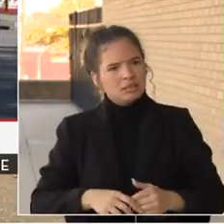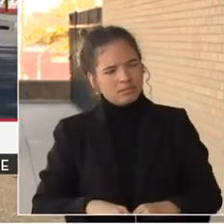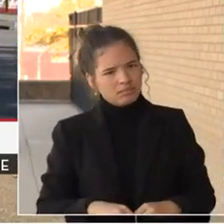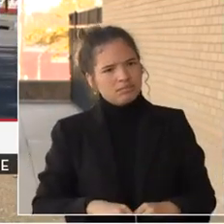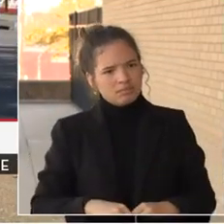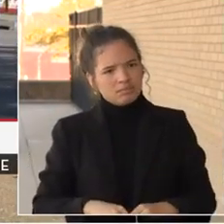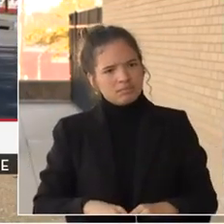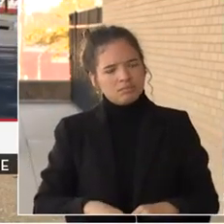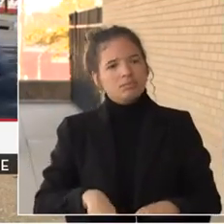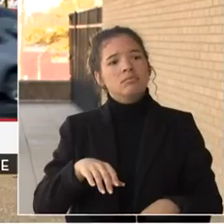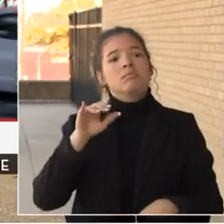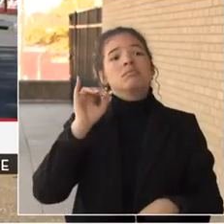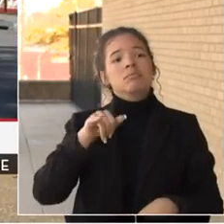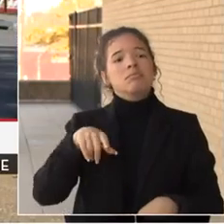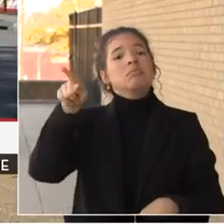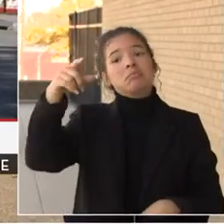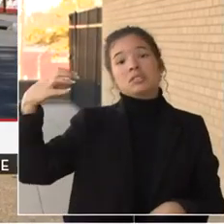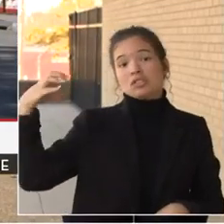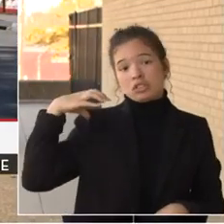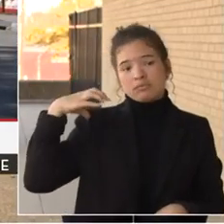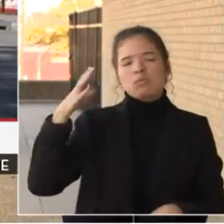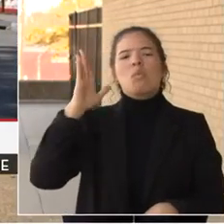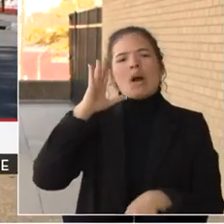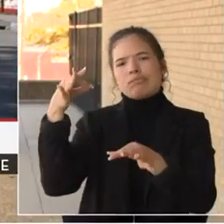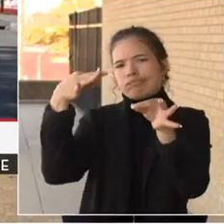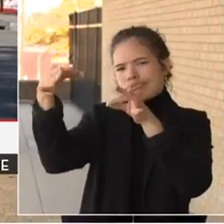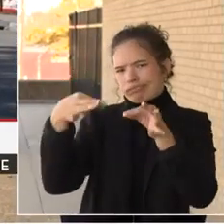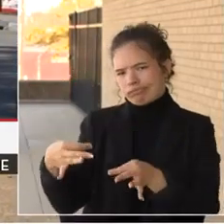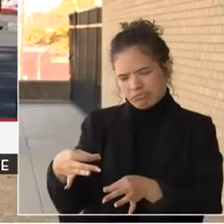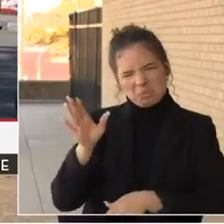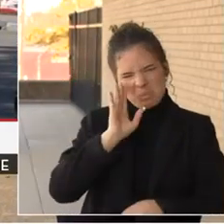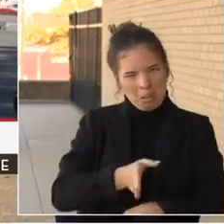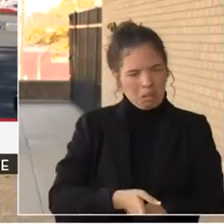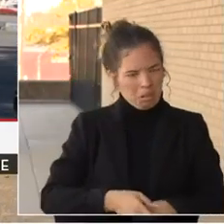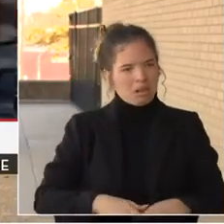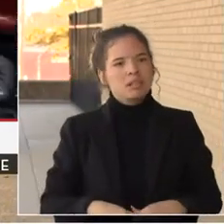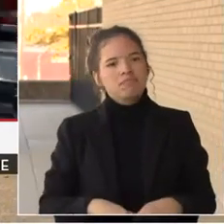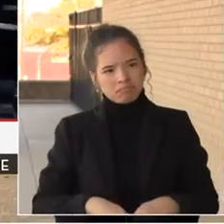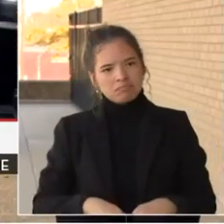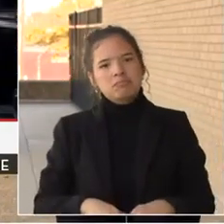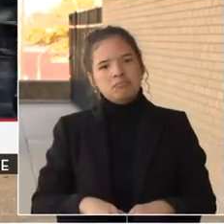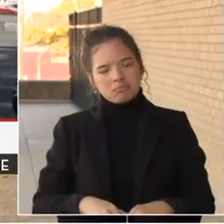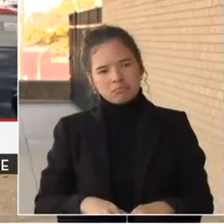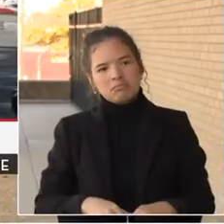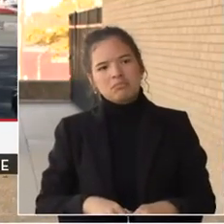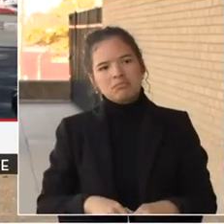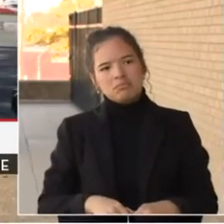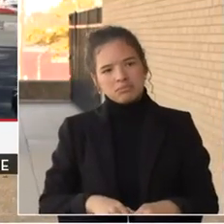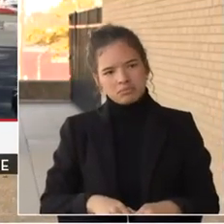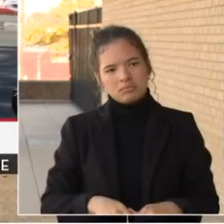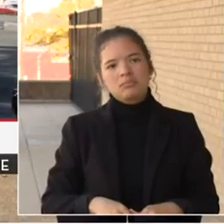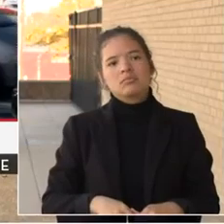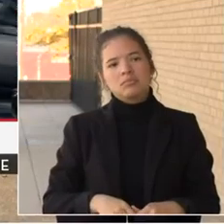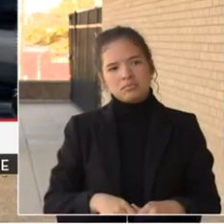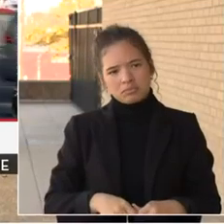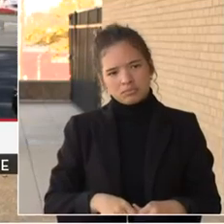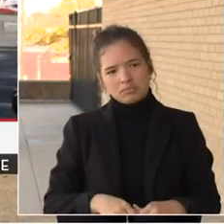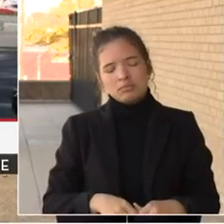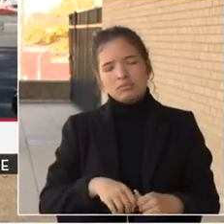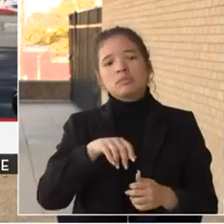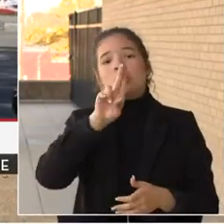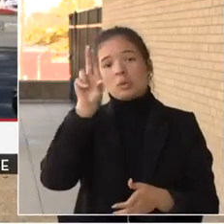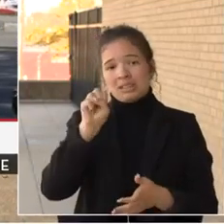bit more about that. You're also going to hear from the U.S. Postal Inspector